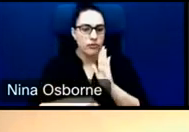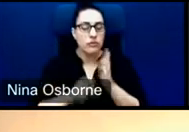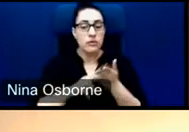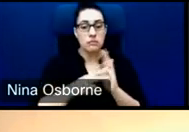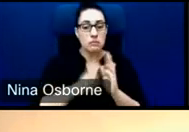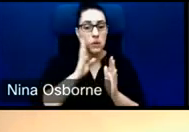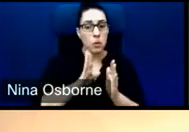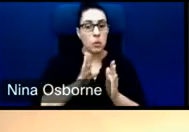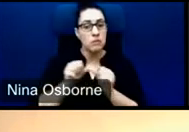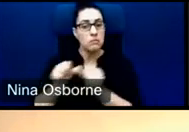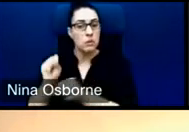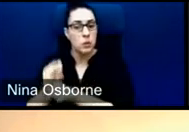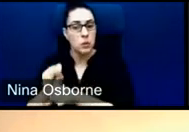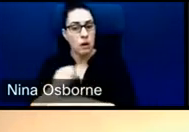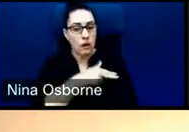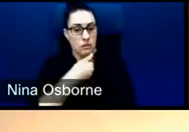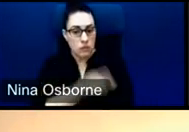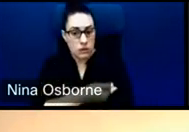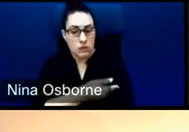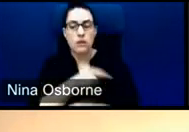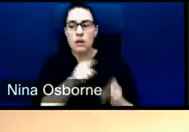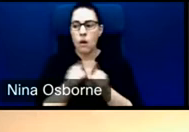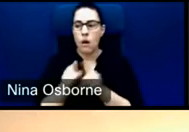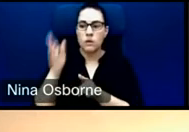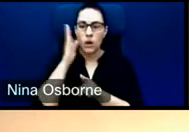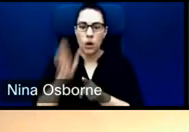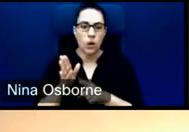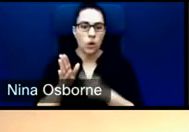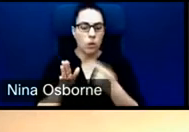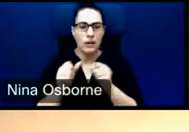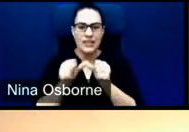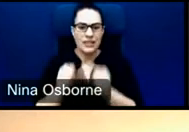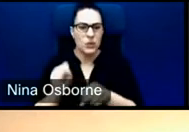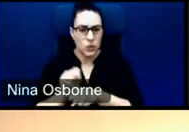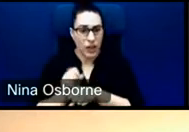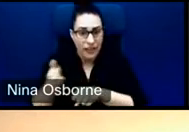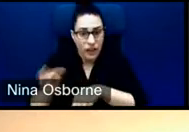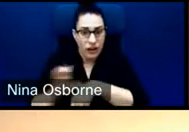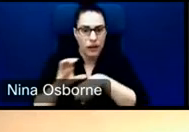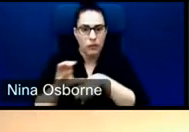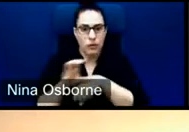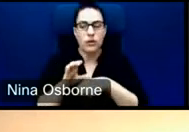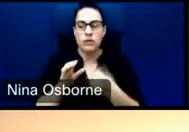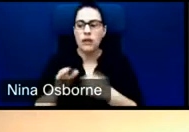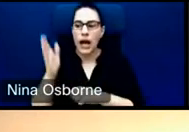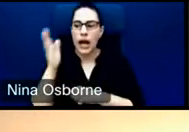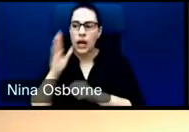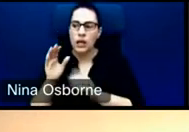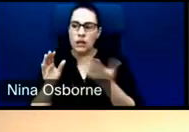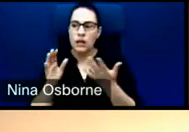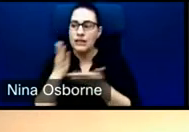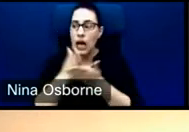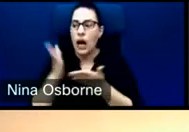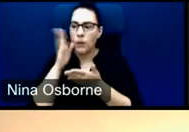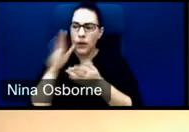Cameroon that will be working elsewhere, as well as others across the region. have, you know, aspiring eye surgeons flying in from, you know,